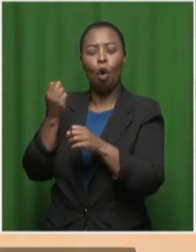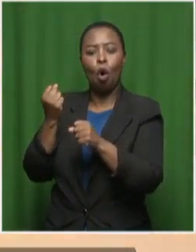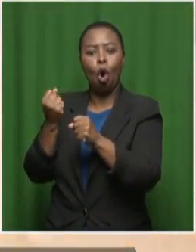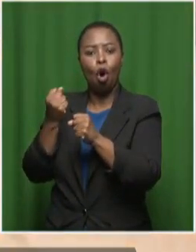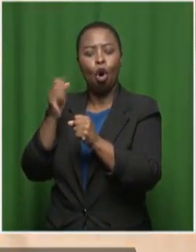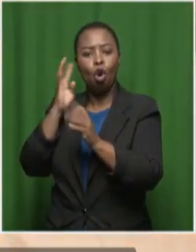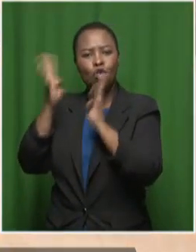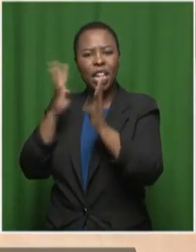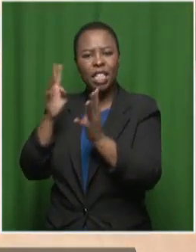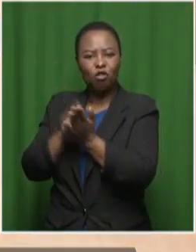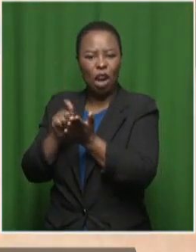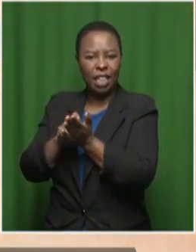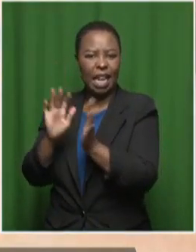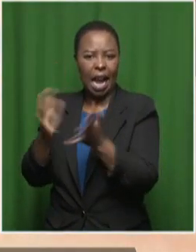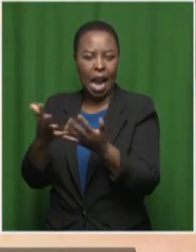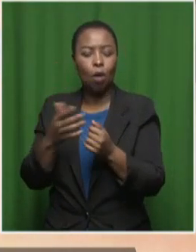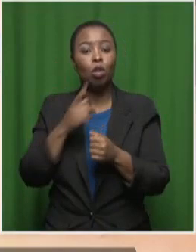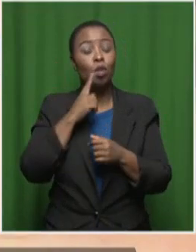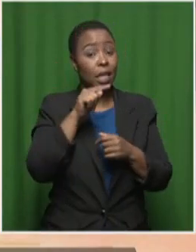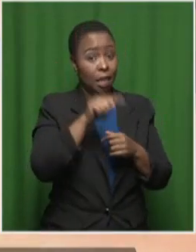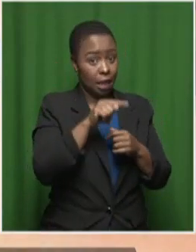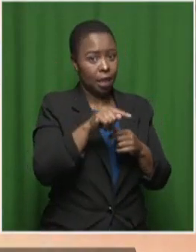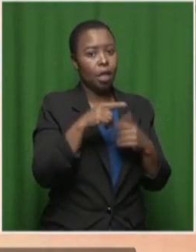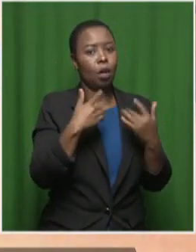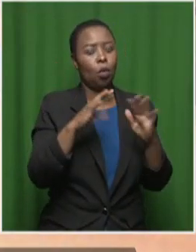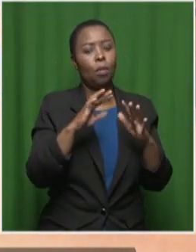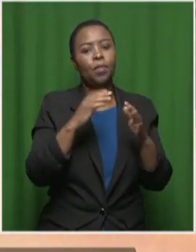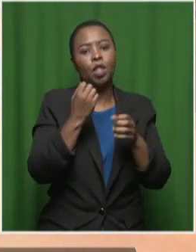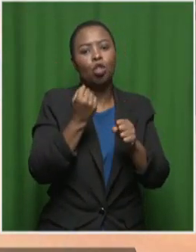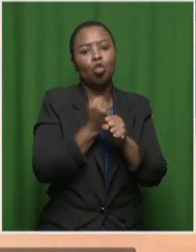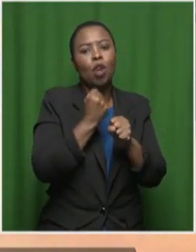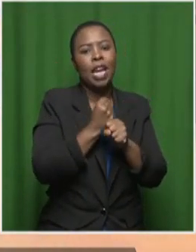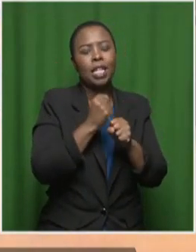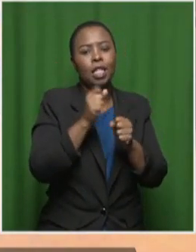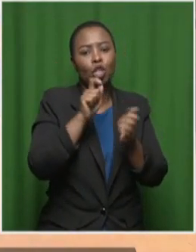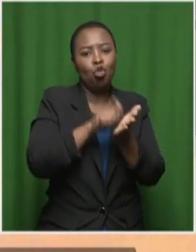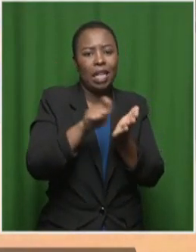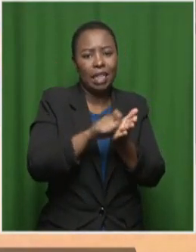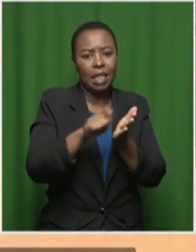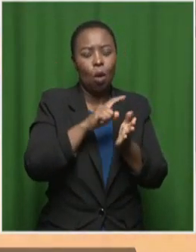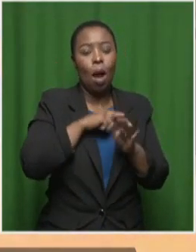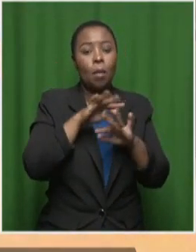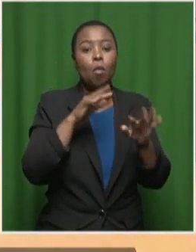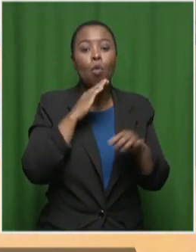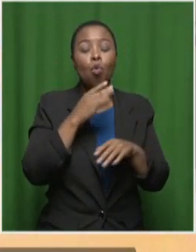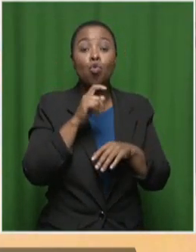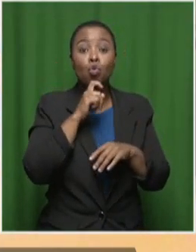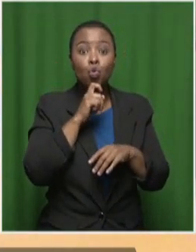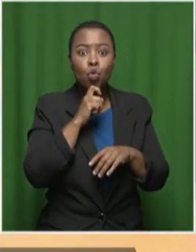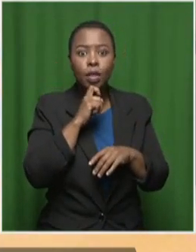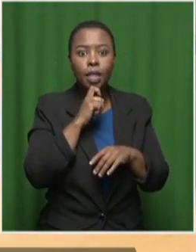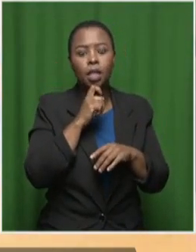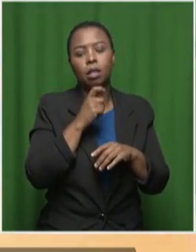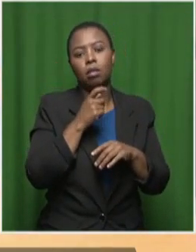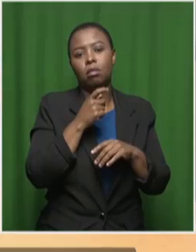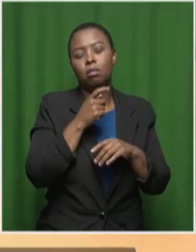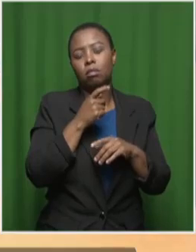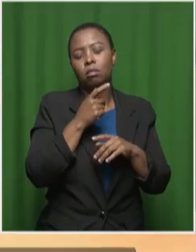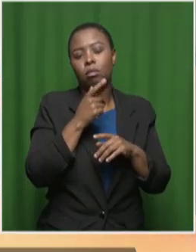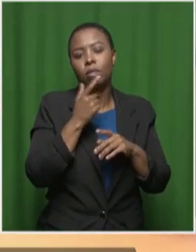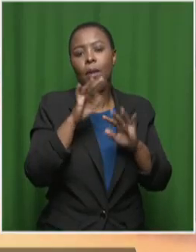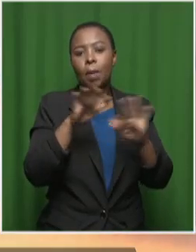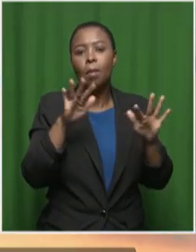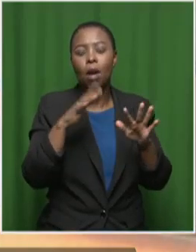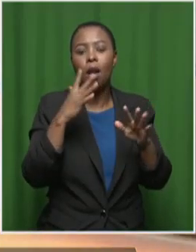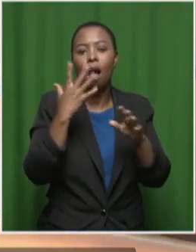It's actually one of the greatest boons ever to creative writing because people who use it instead of being creative are going to be found out very